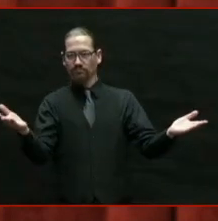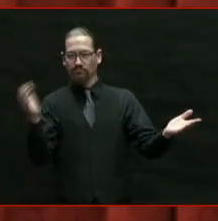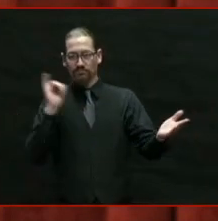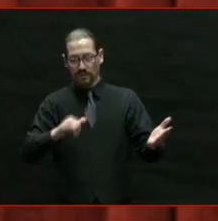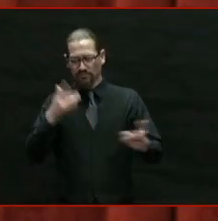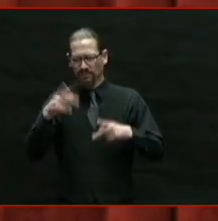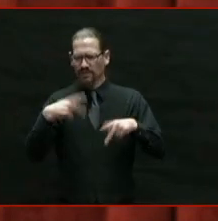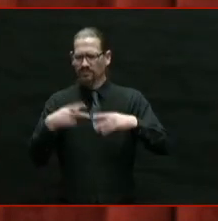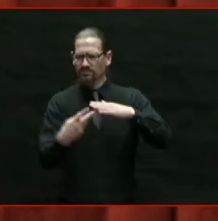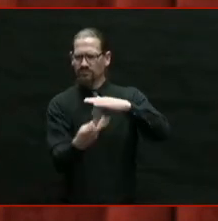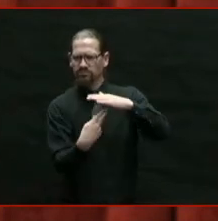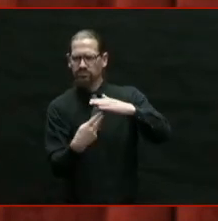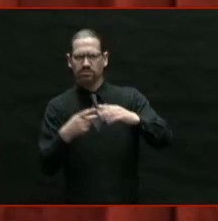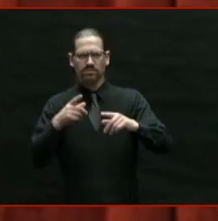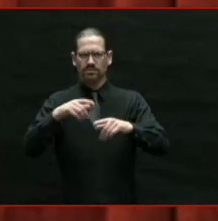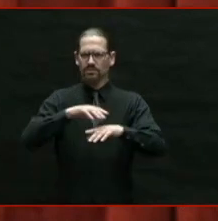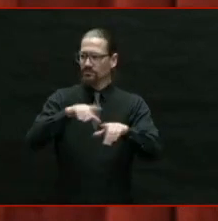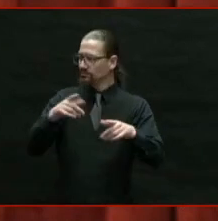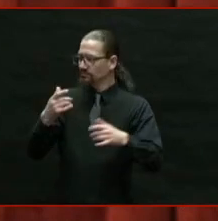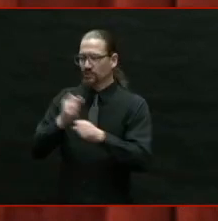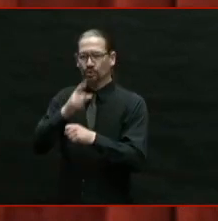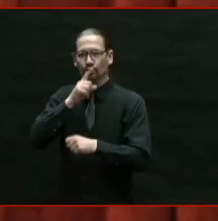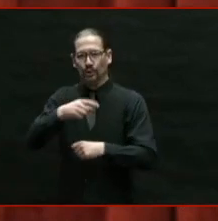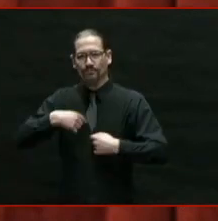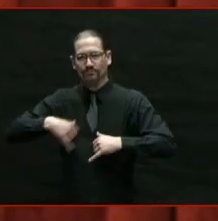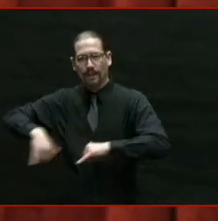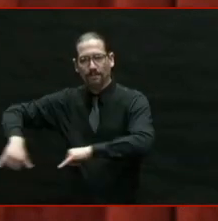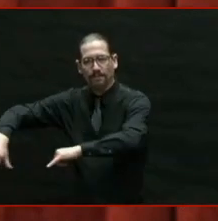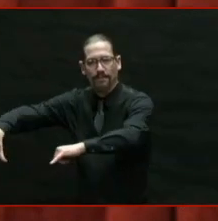in my time as your governor, I'm proud to have appointed